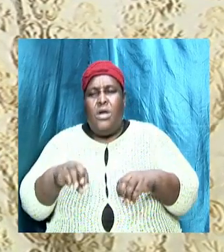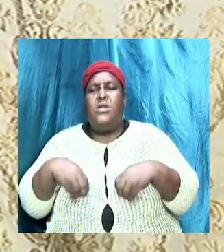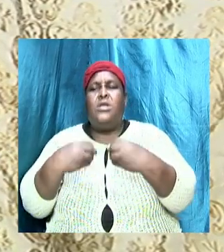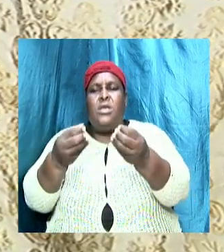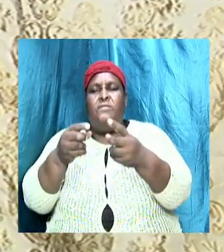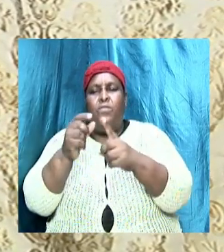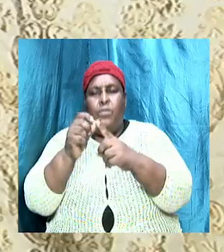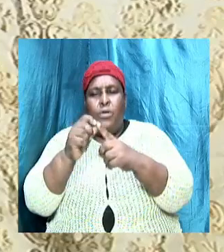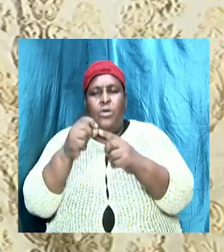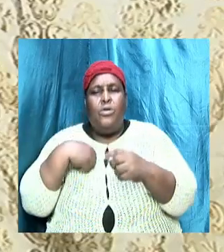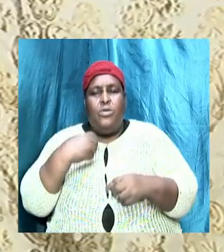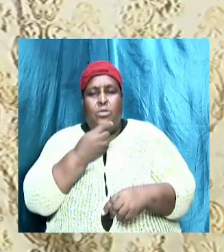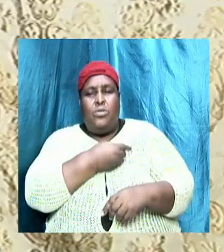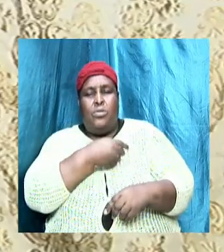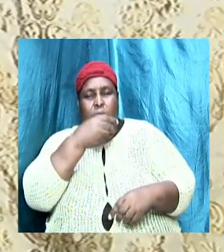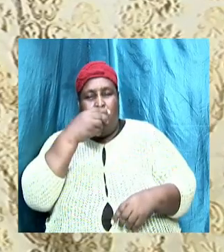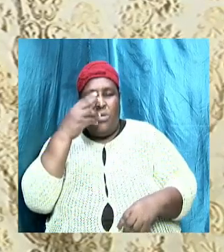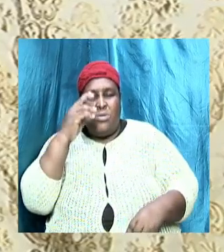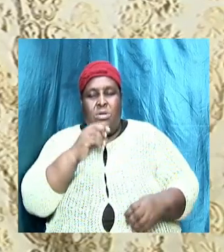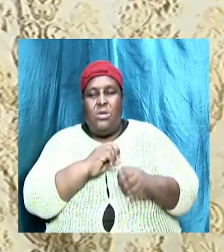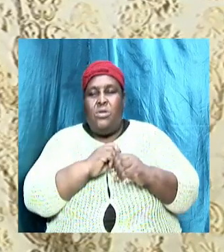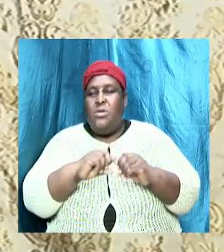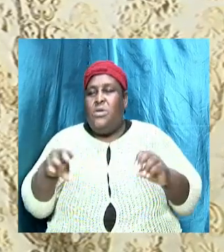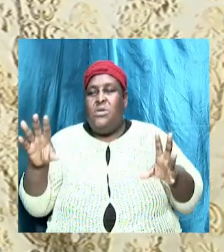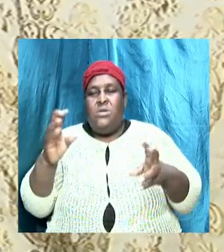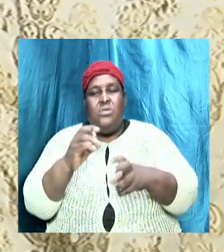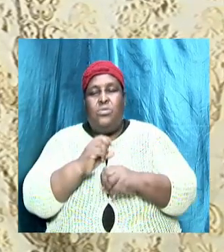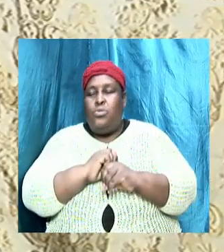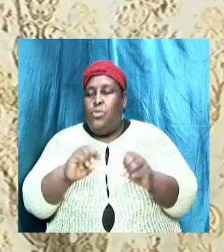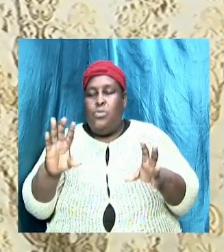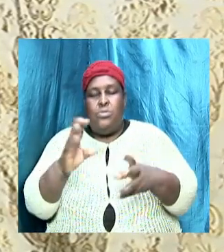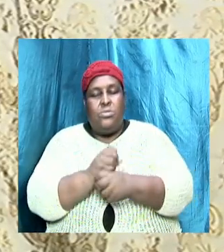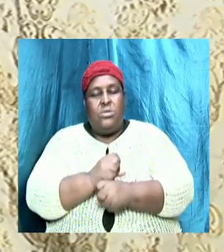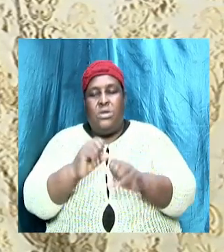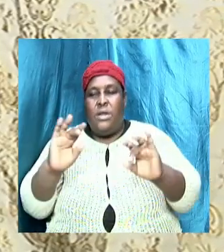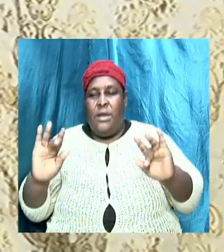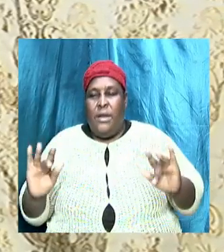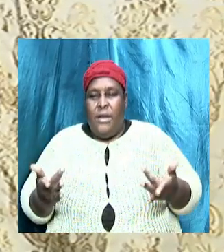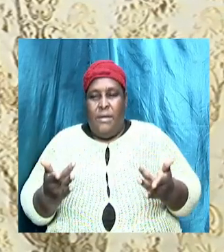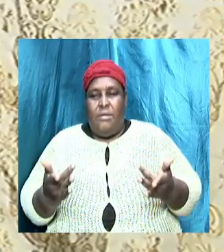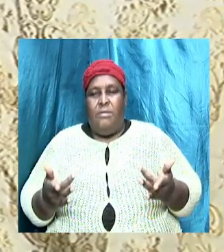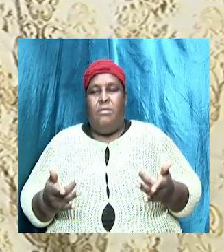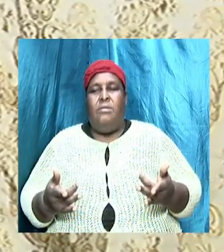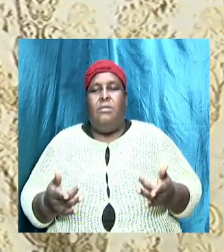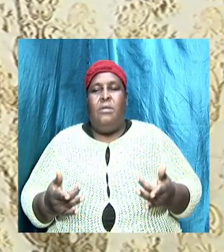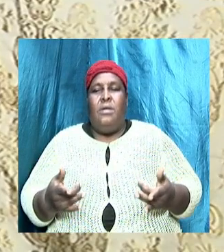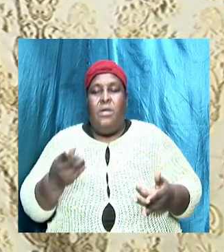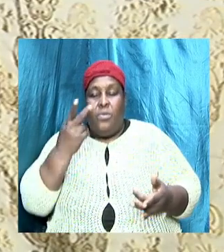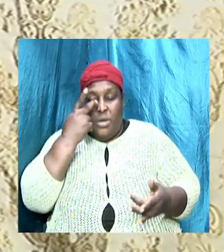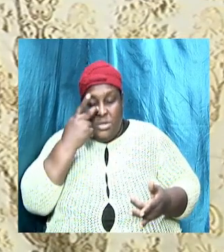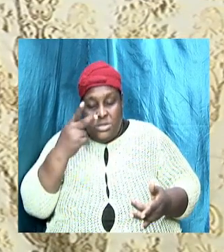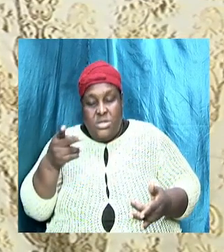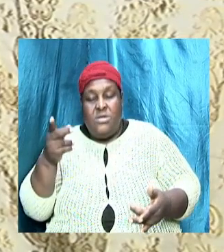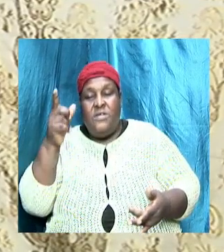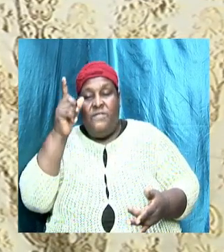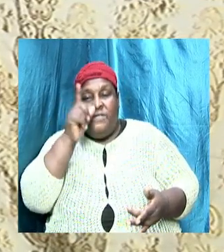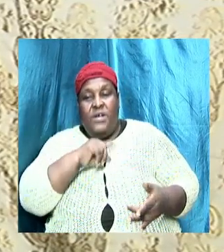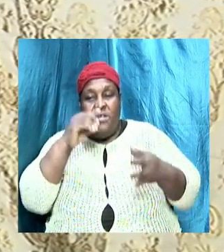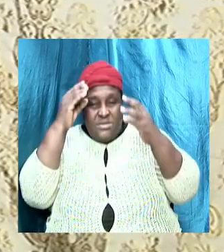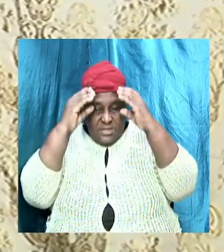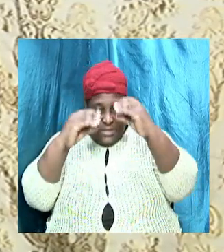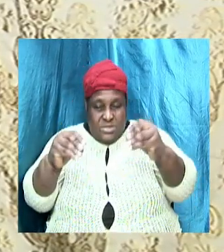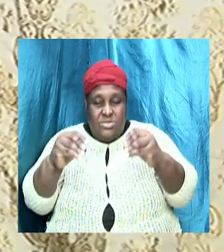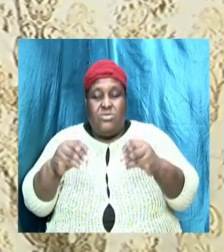and we dare not tamper with it and what we are seeing now is that these false teachers and false prophet